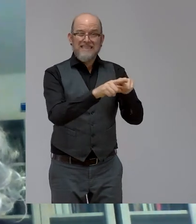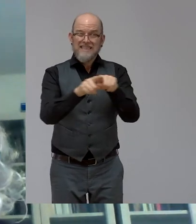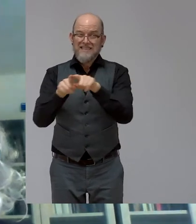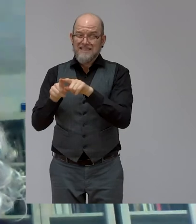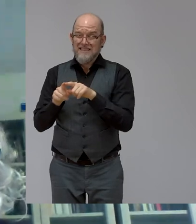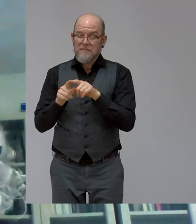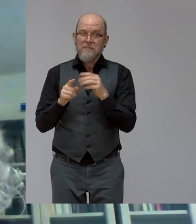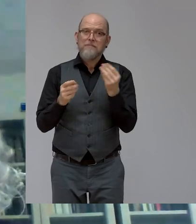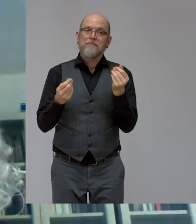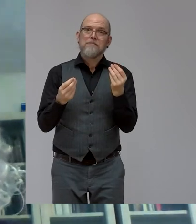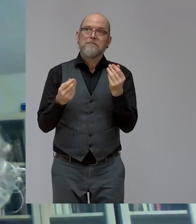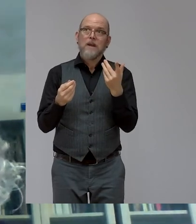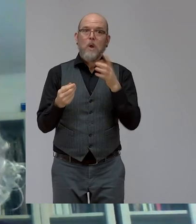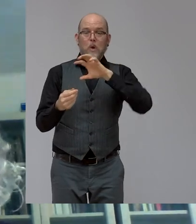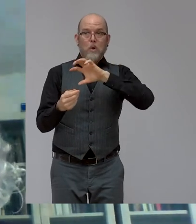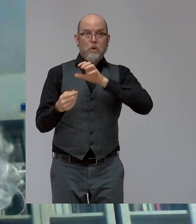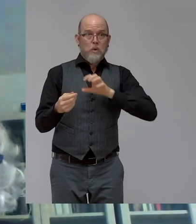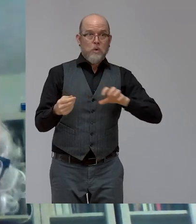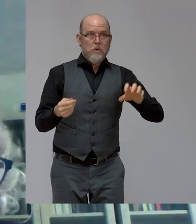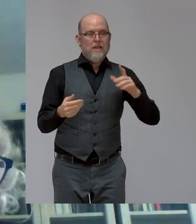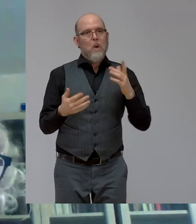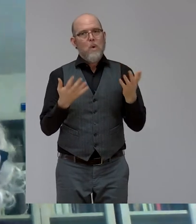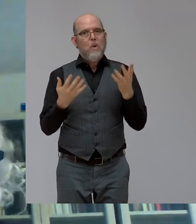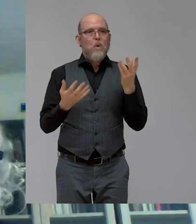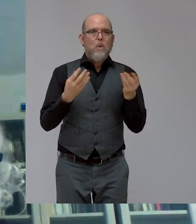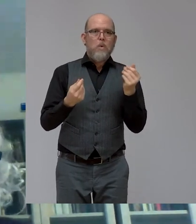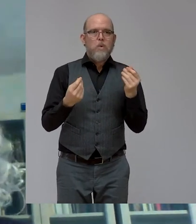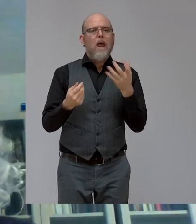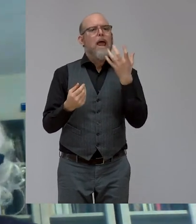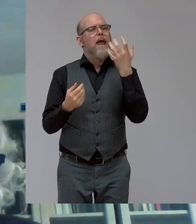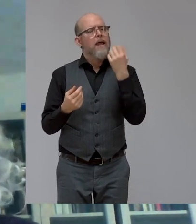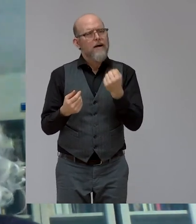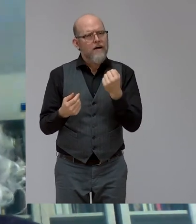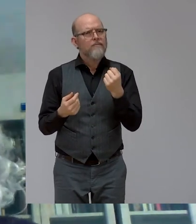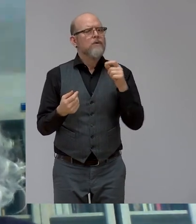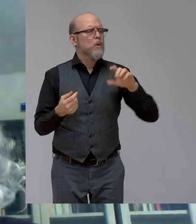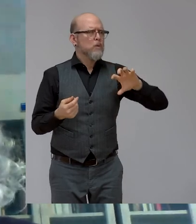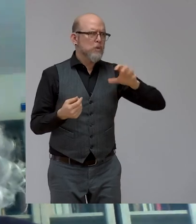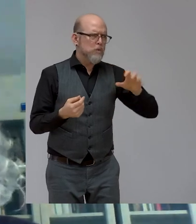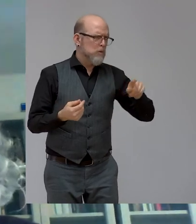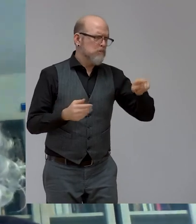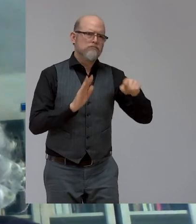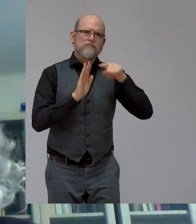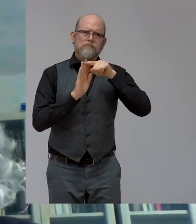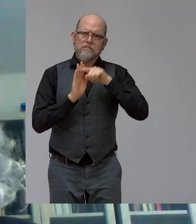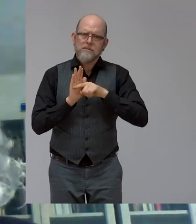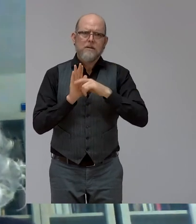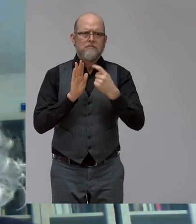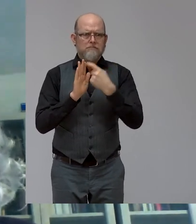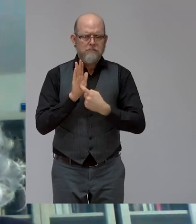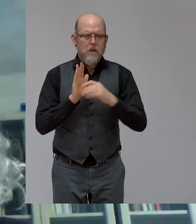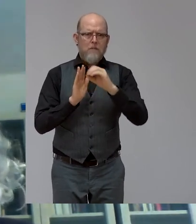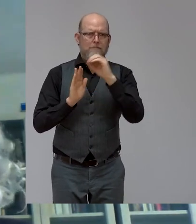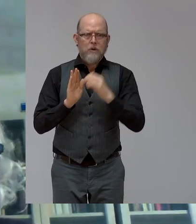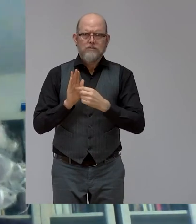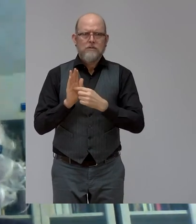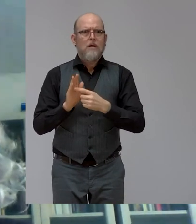you will be operating both in countries where you have a quota legislation and where it is legitimate to ask your candidates if they have